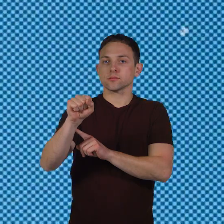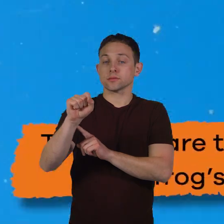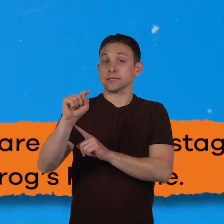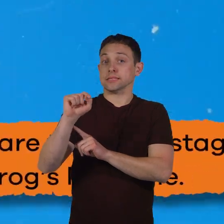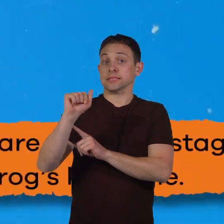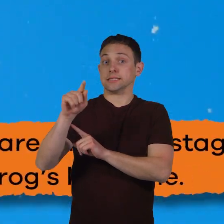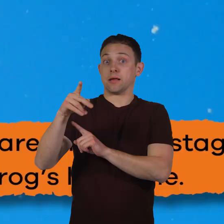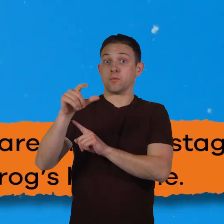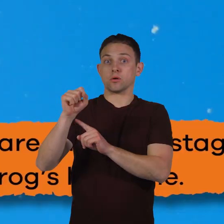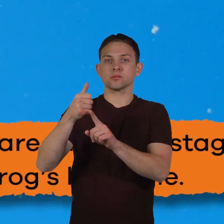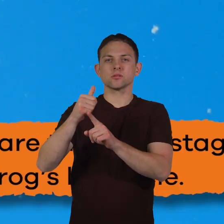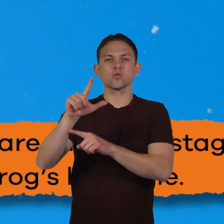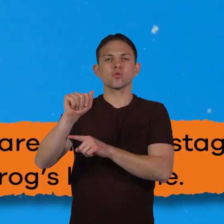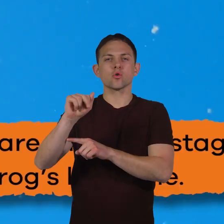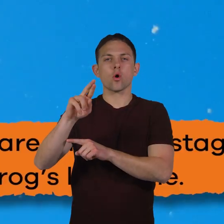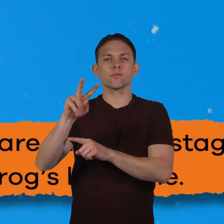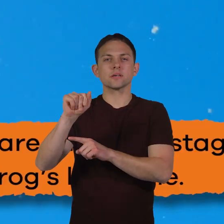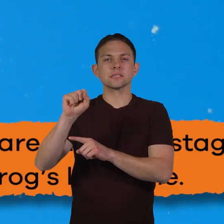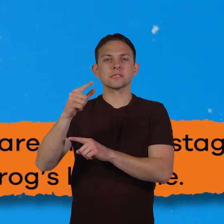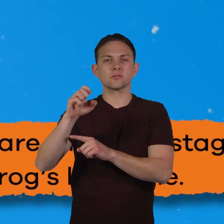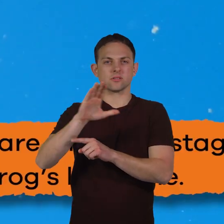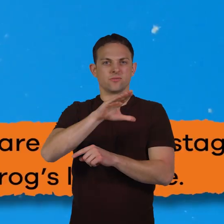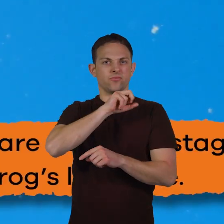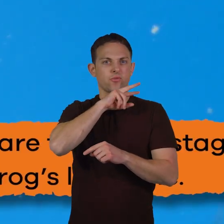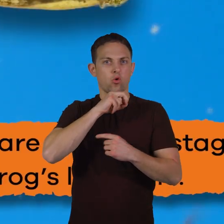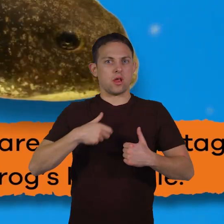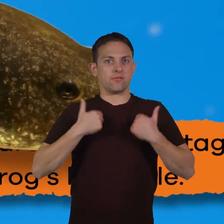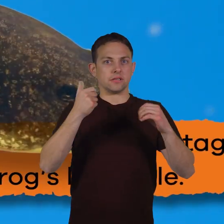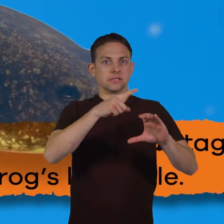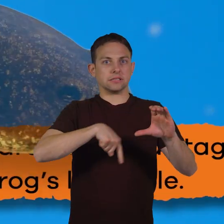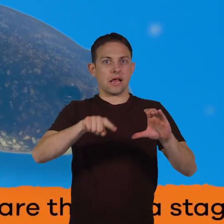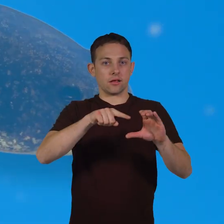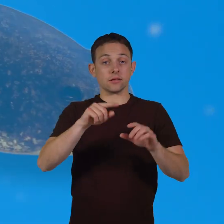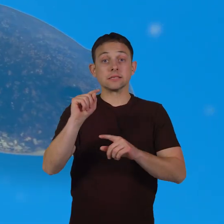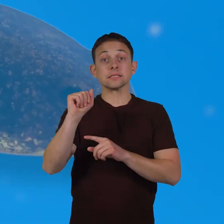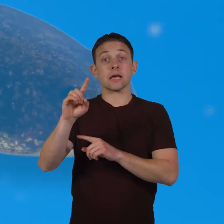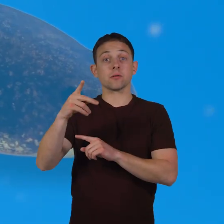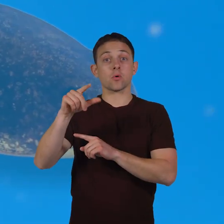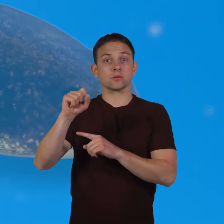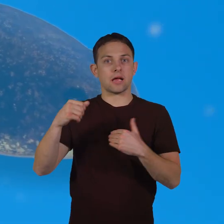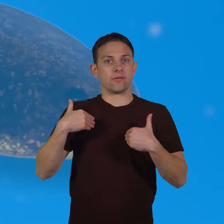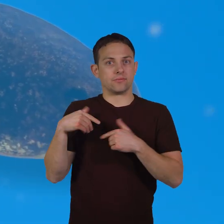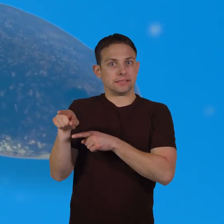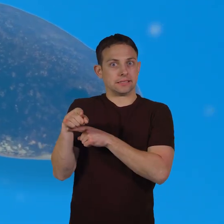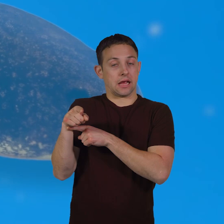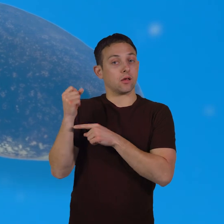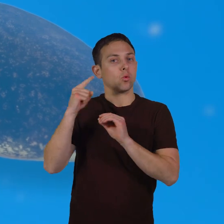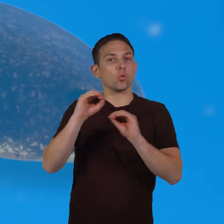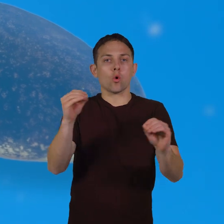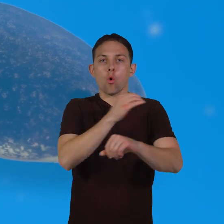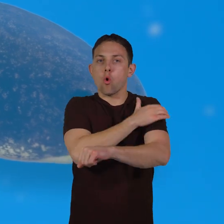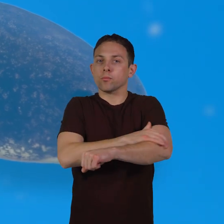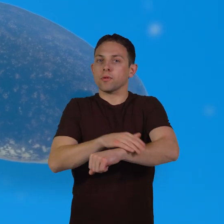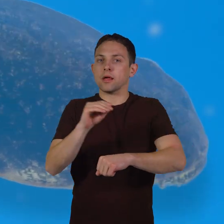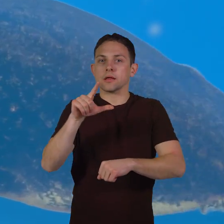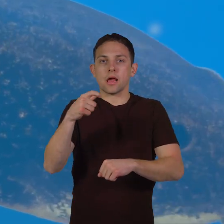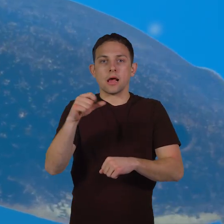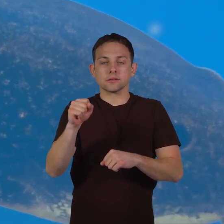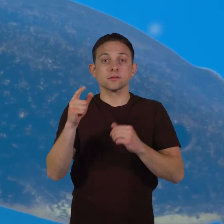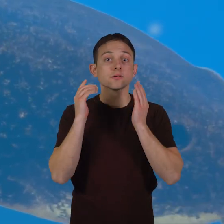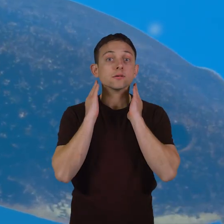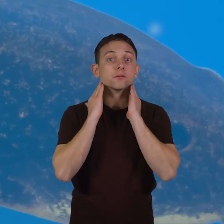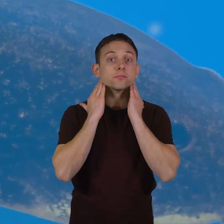tadpoles are the larva stage of a frog's life cycle tadpoles have tails but no arms or legs